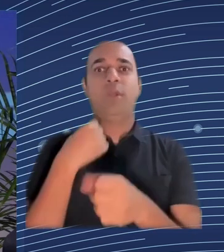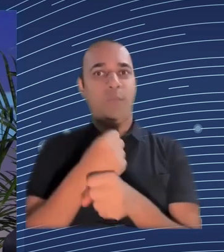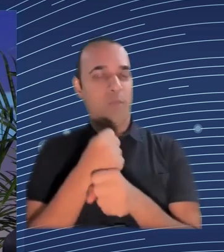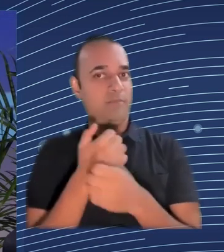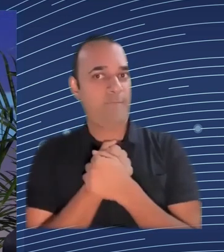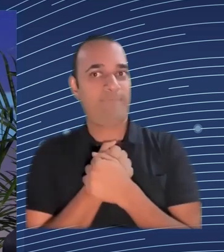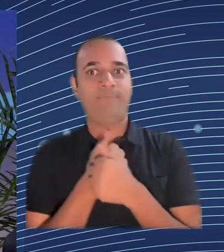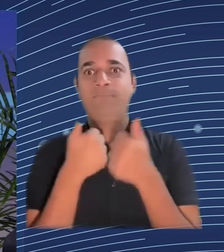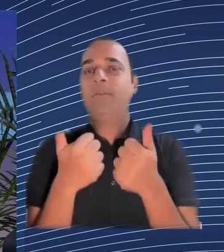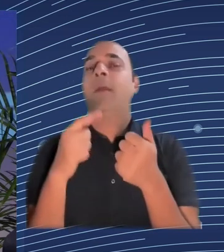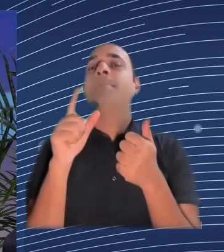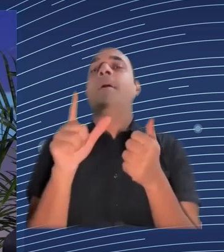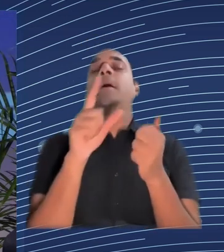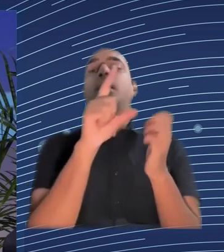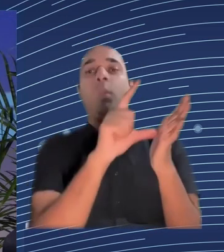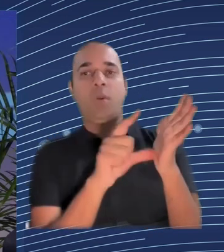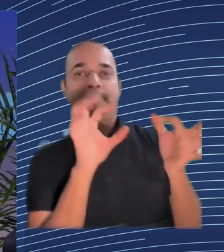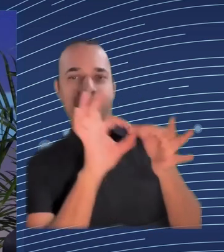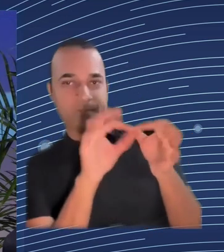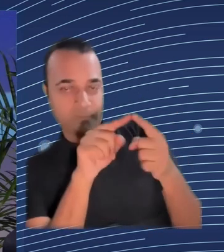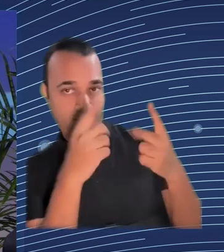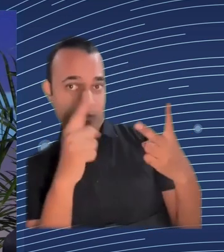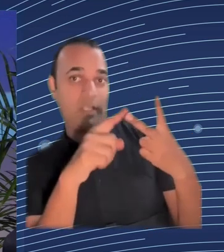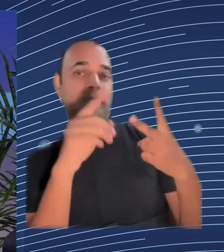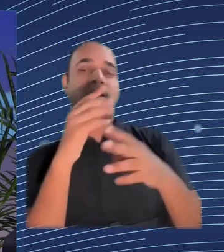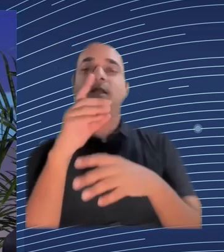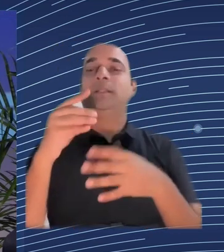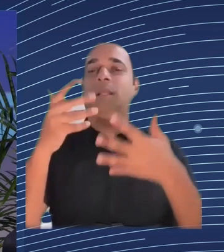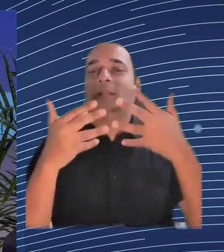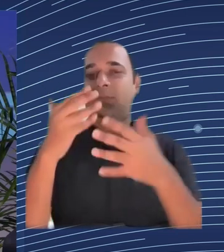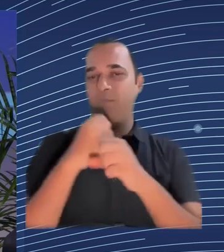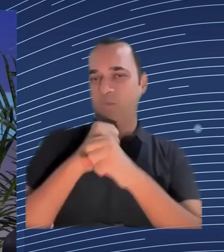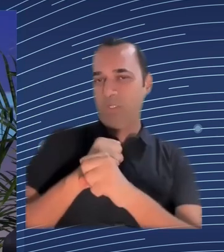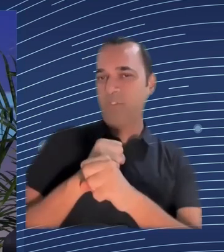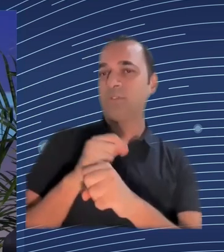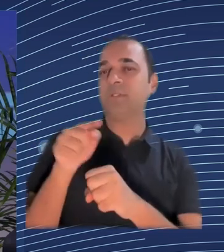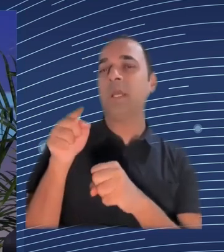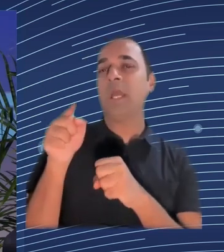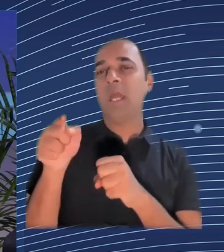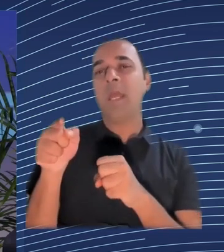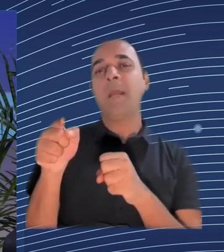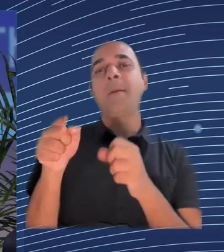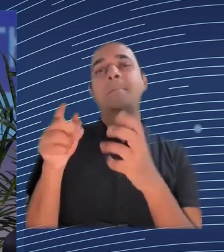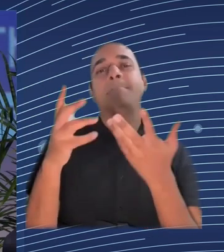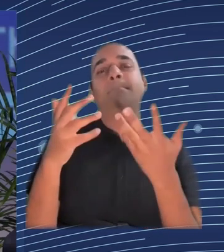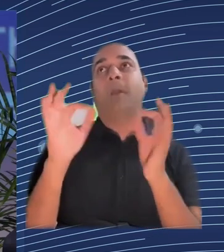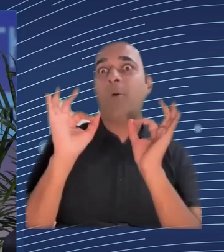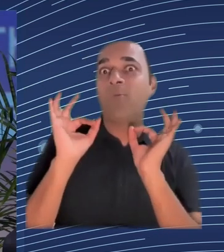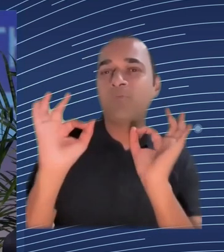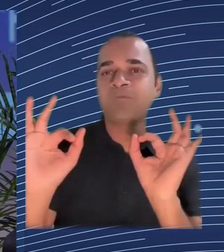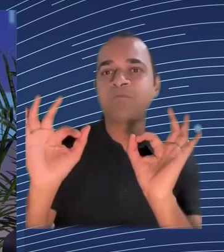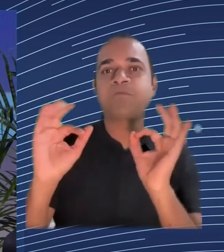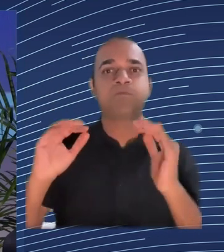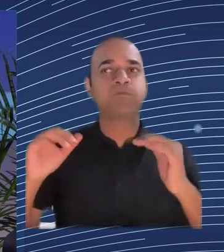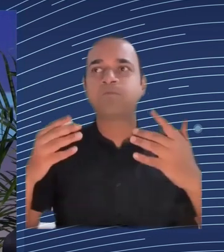algorithmic explanation of the robo firing they gave one it was not adequate they went to court to get a declaration